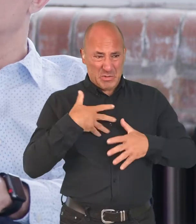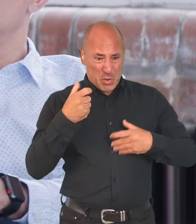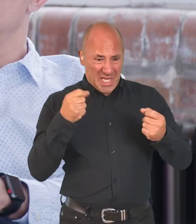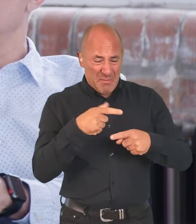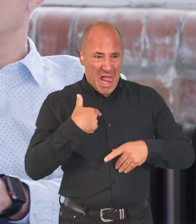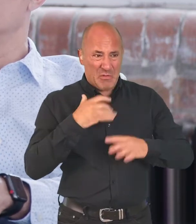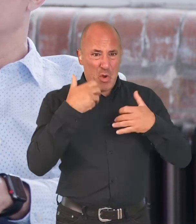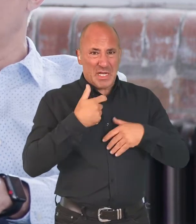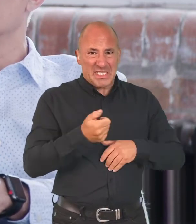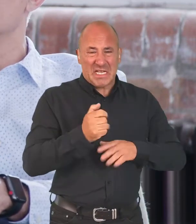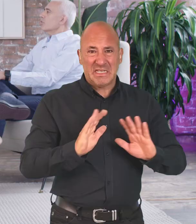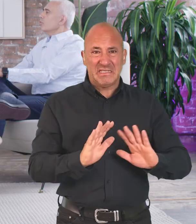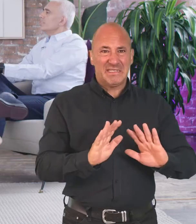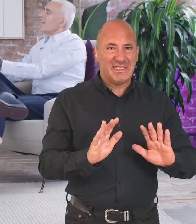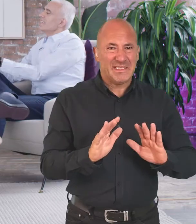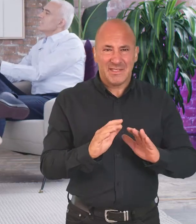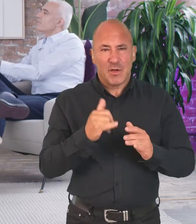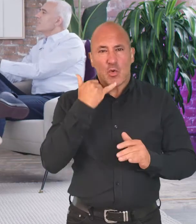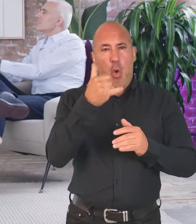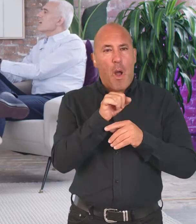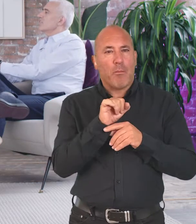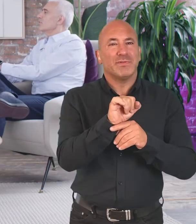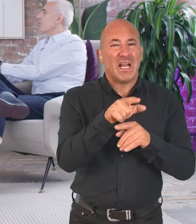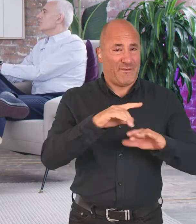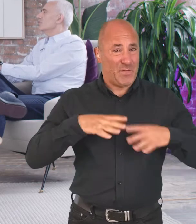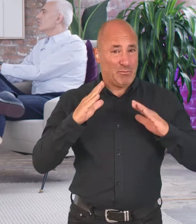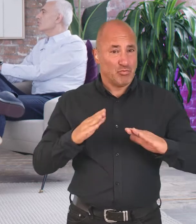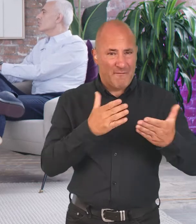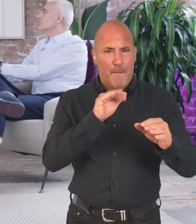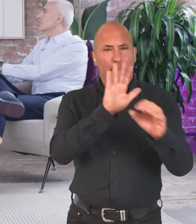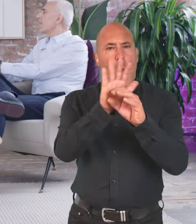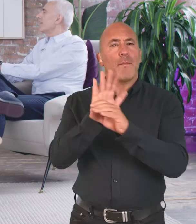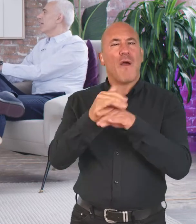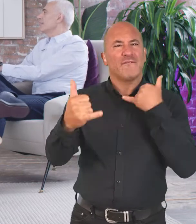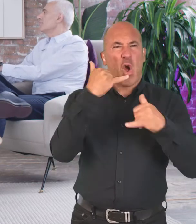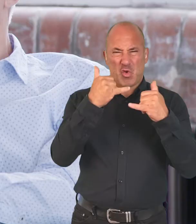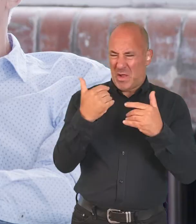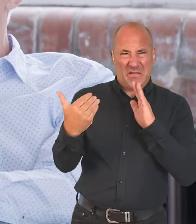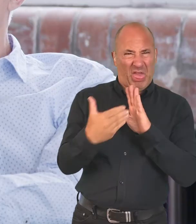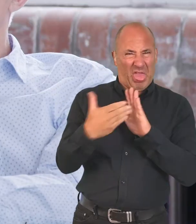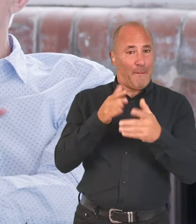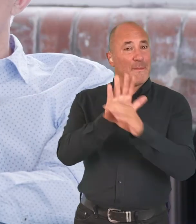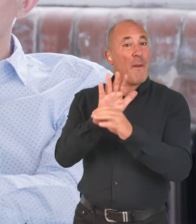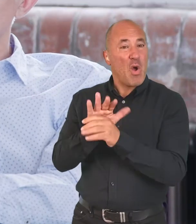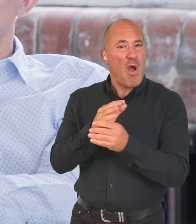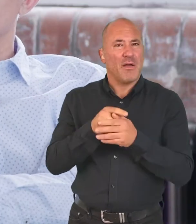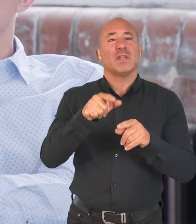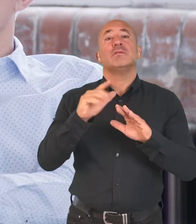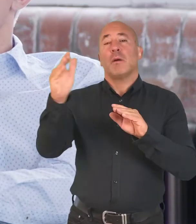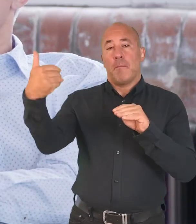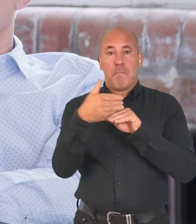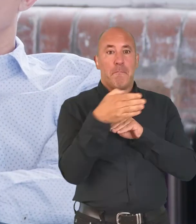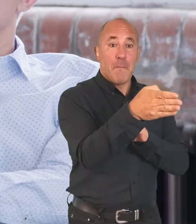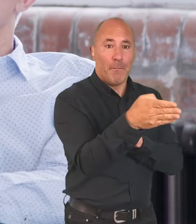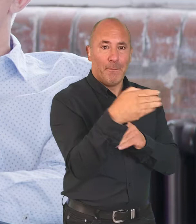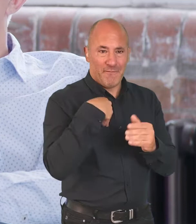worried to use emails and texts. Call Protect is a free service that blocks nuisance calls to a landline. The service forwards calls